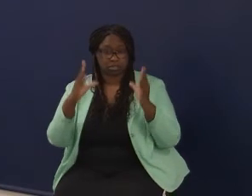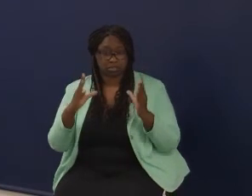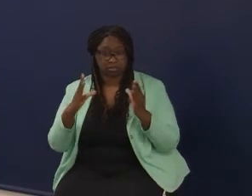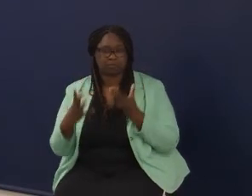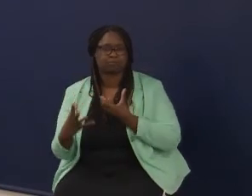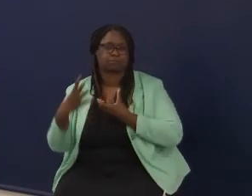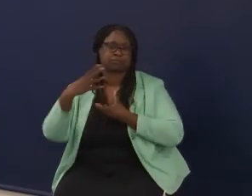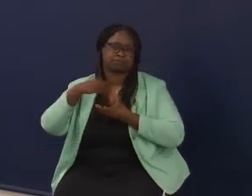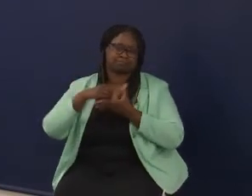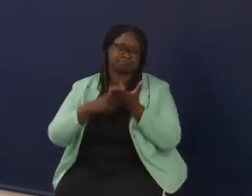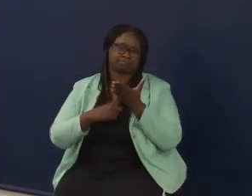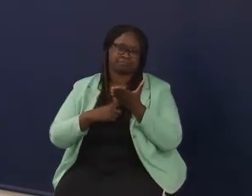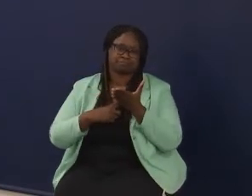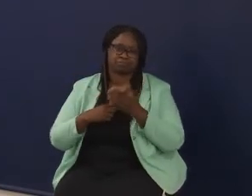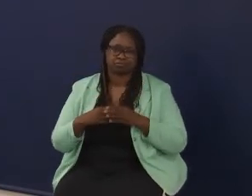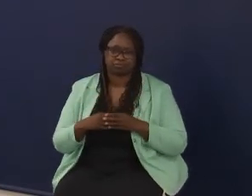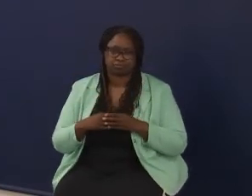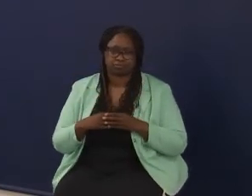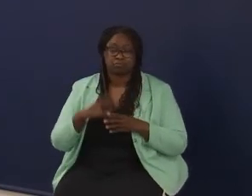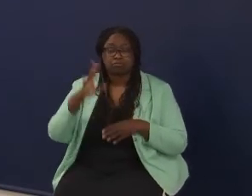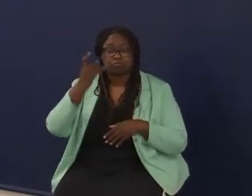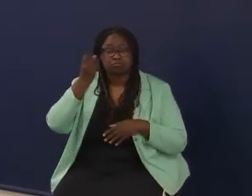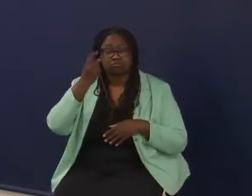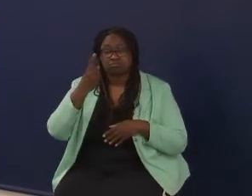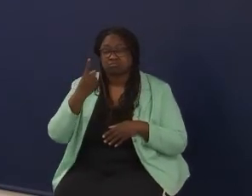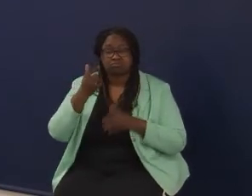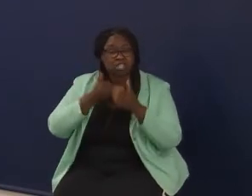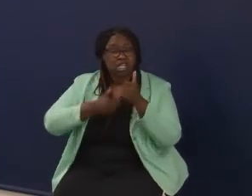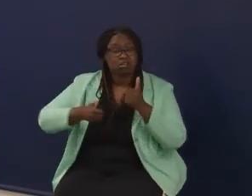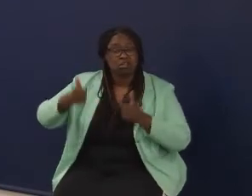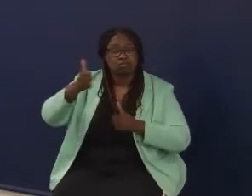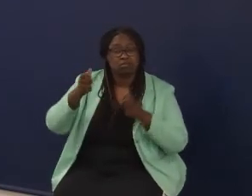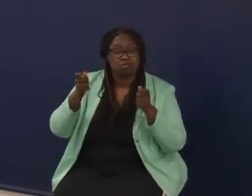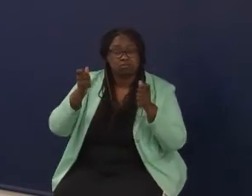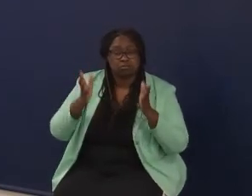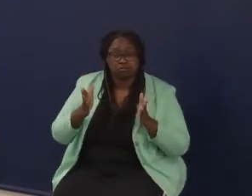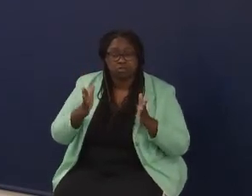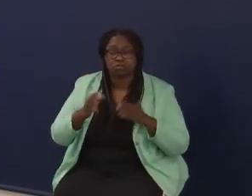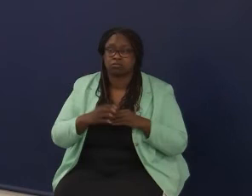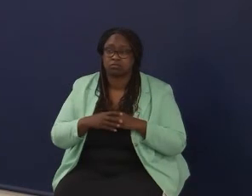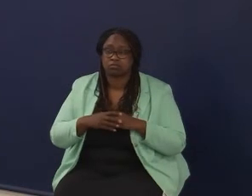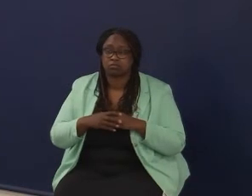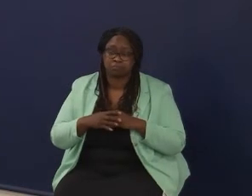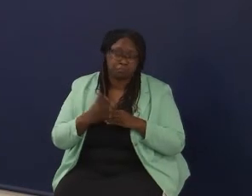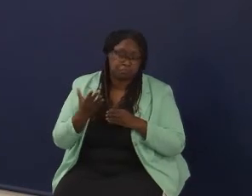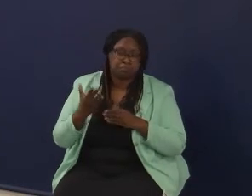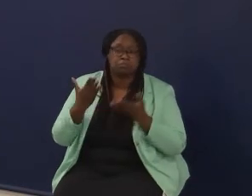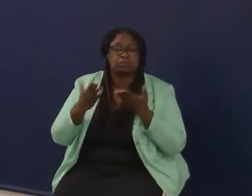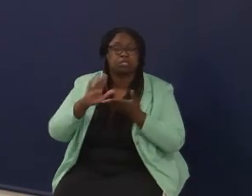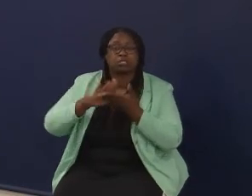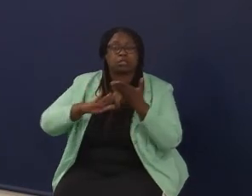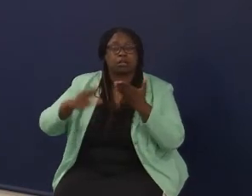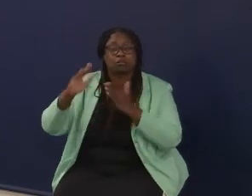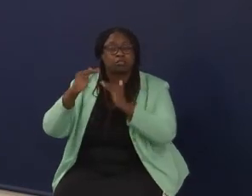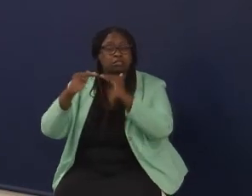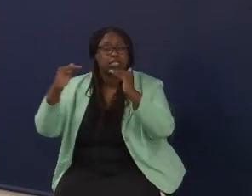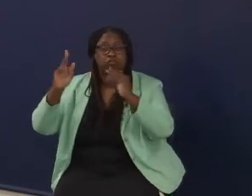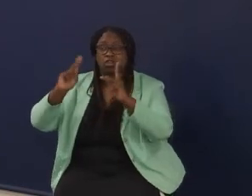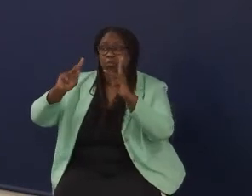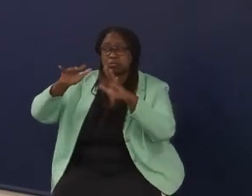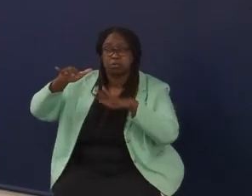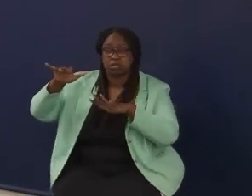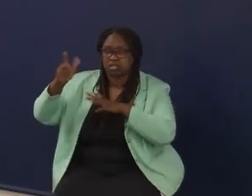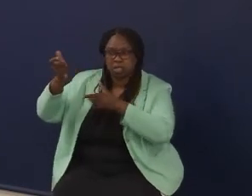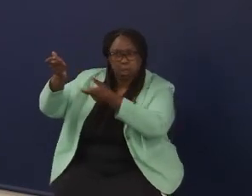discussion. You know, so often it is administrators and it's, you know, people, maybe college level people who are